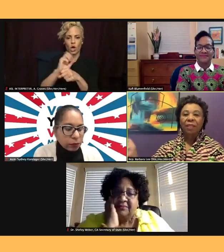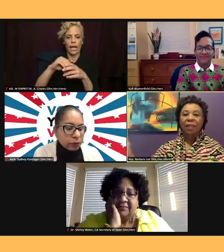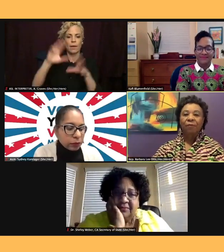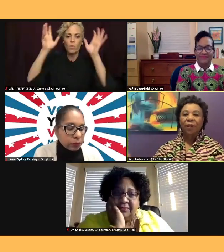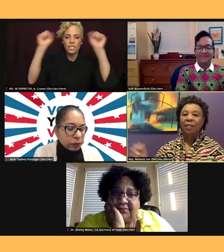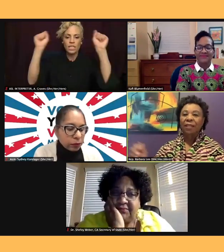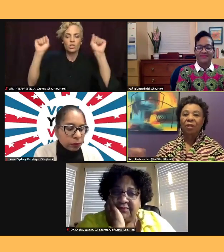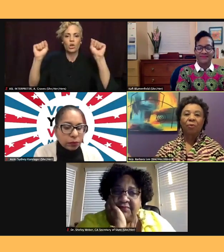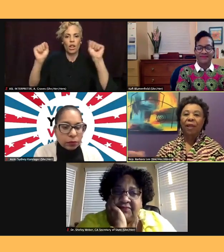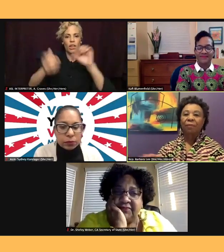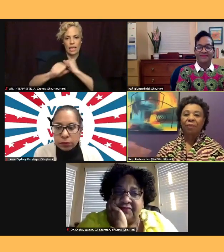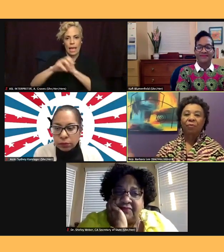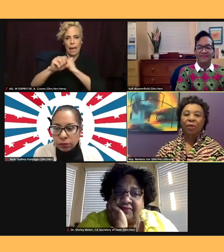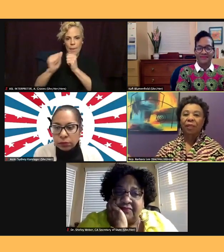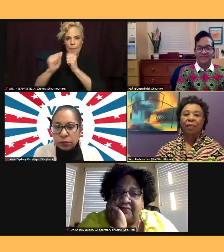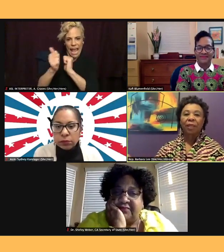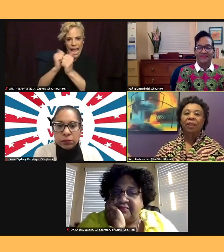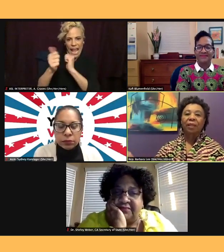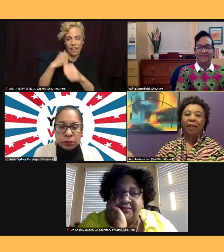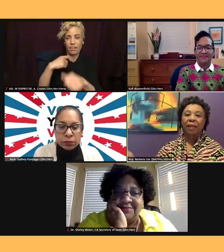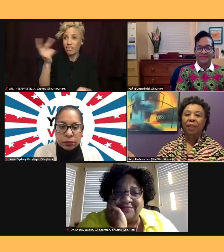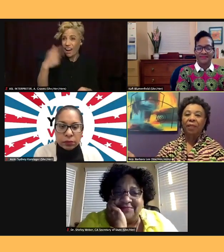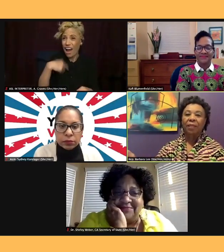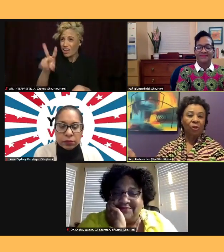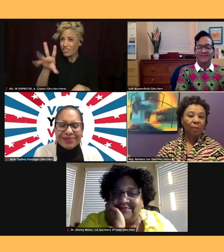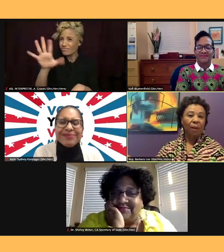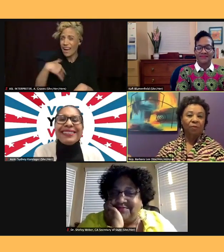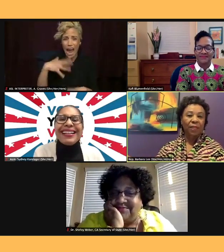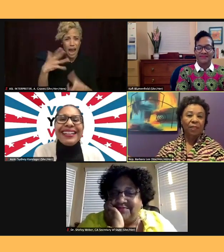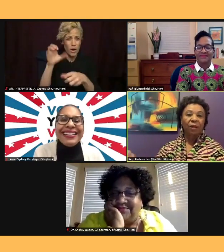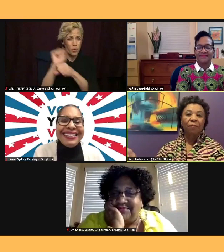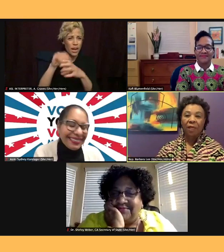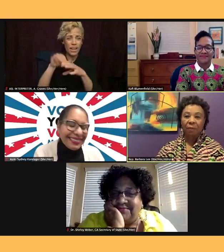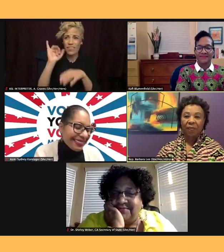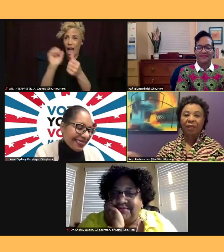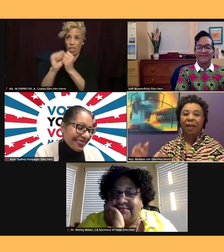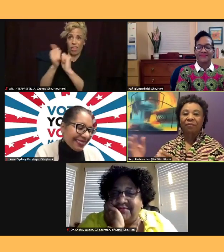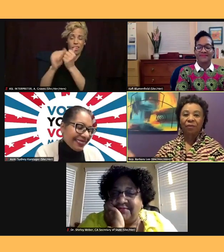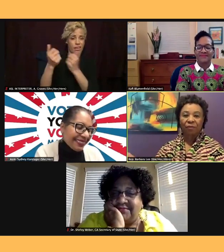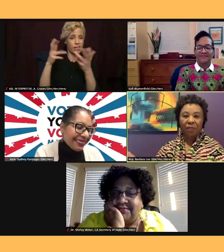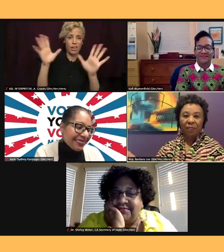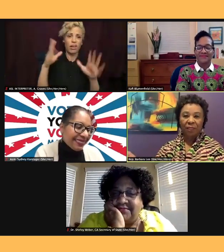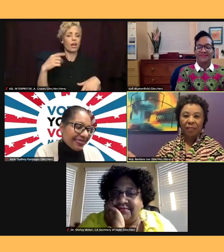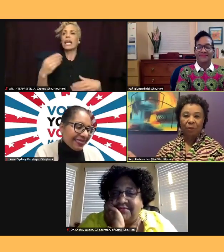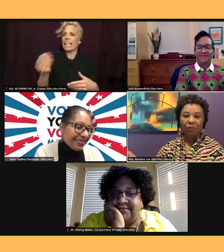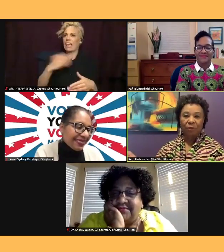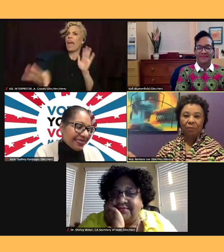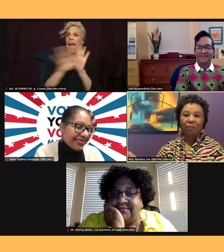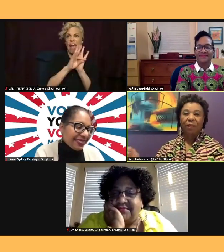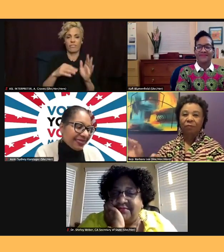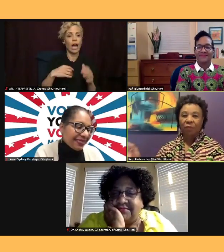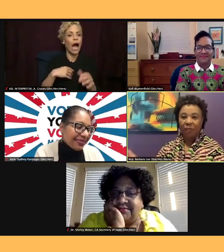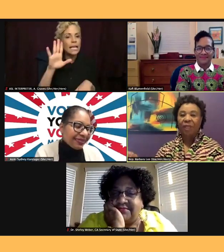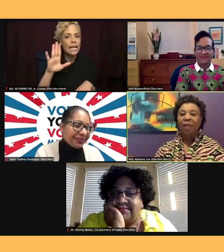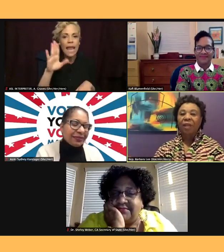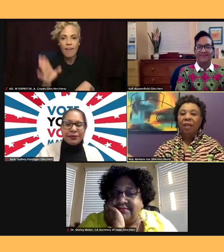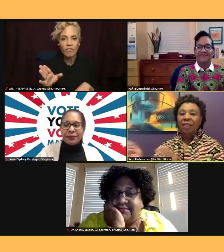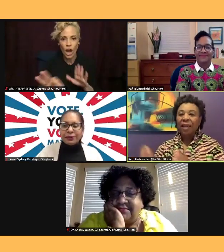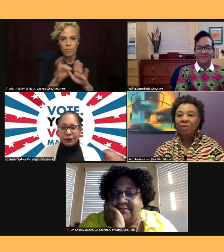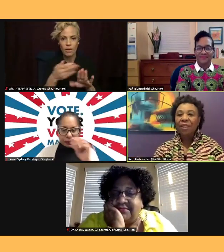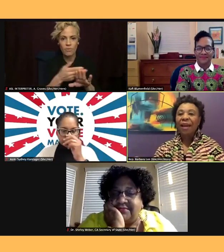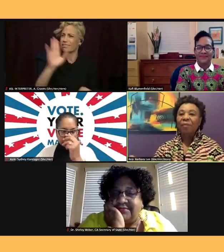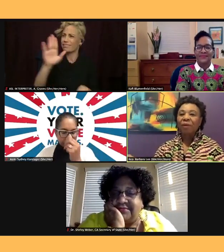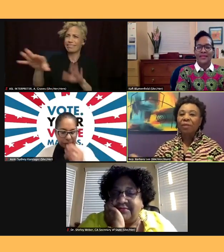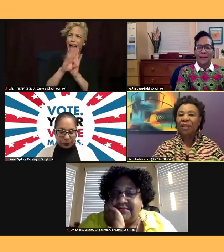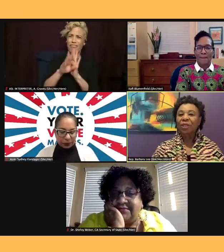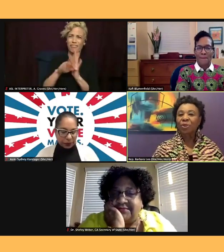no way, I'm not working in any of their campaigns. I told my professor, flunk me. I've never flunked a class before, but flunk me. Same time, I was Black